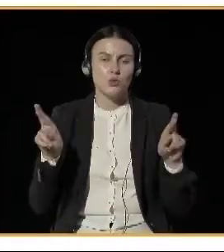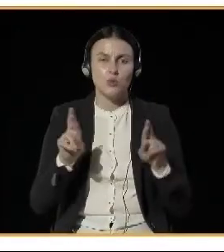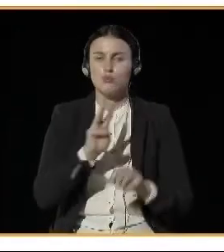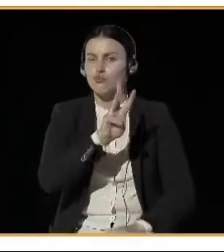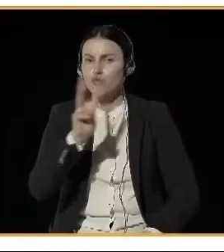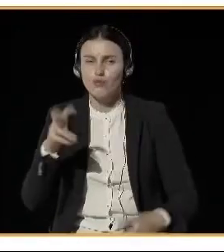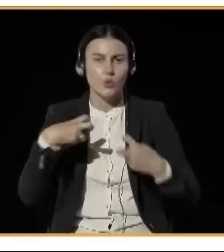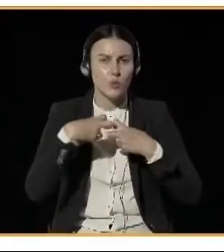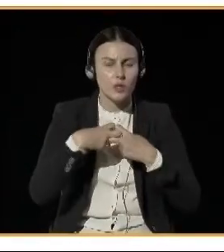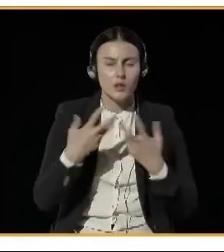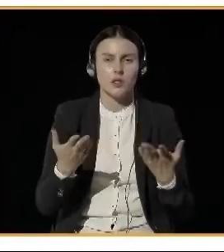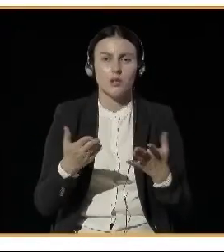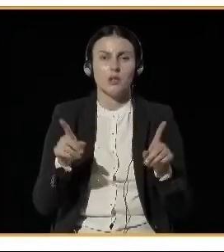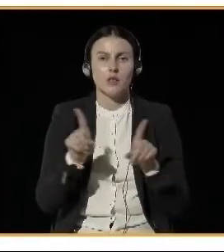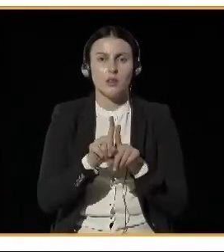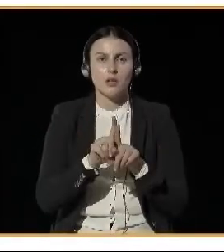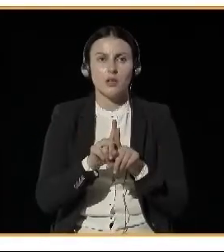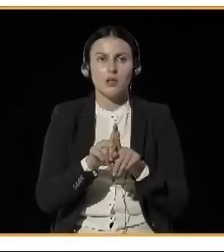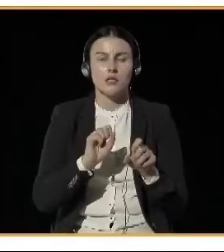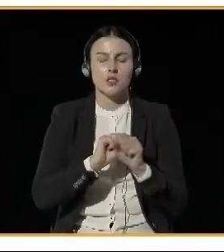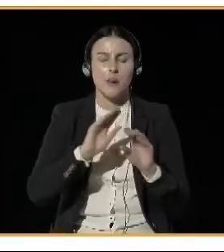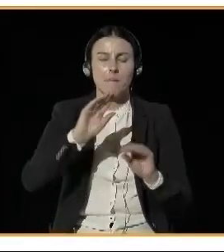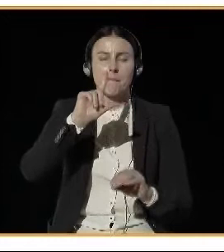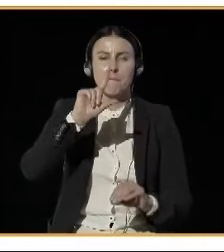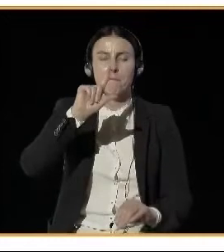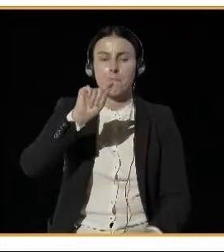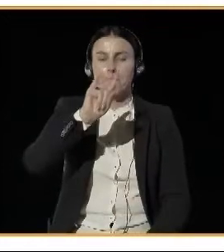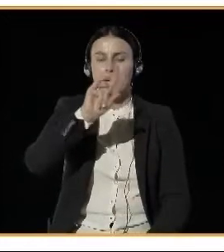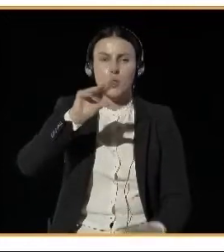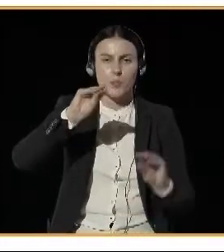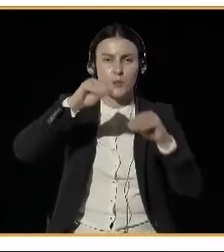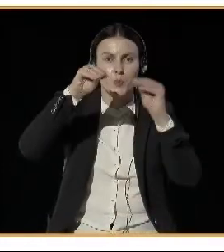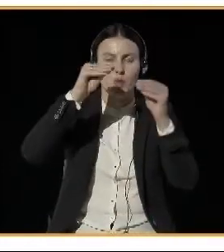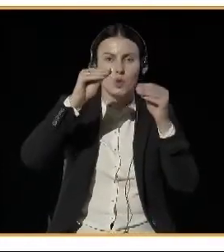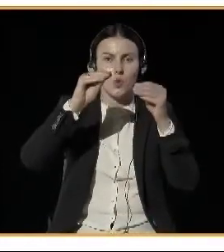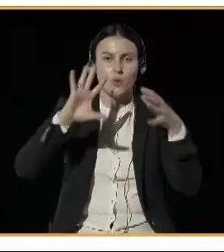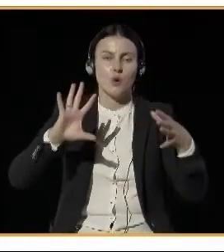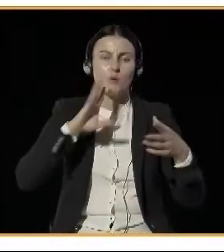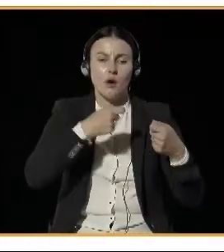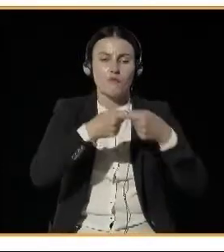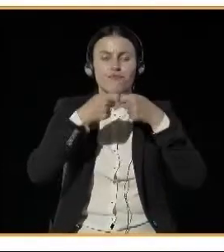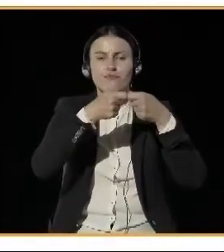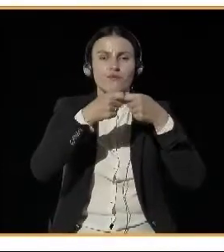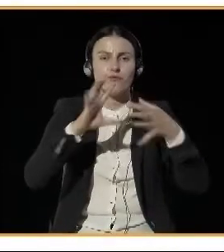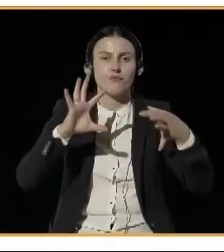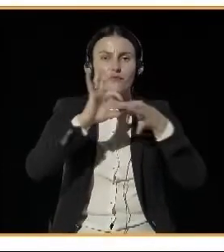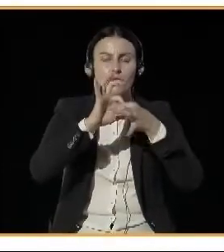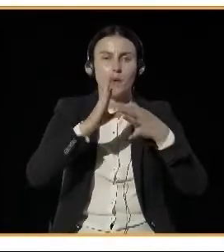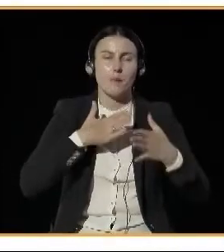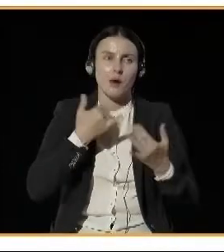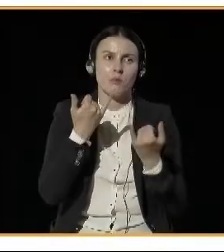chloride solutions on the streets to prevent particulate matter from being suspended in the air.